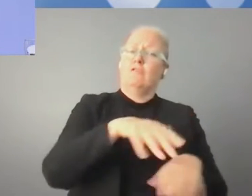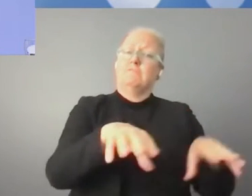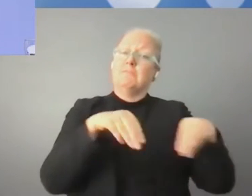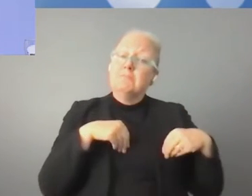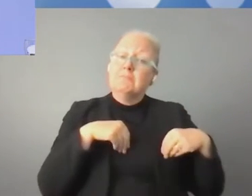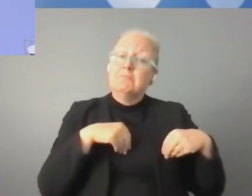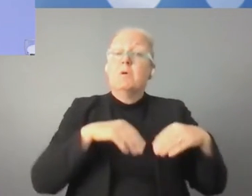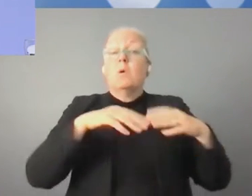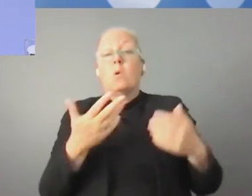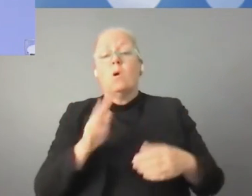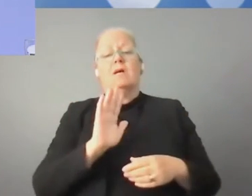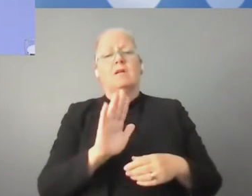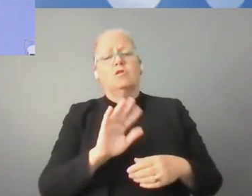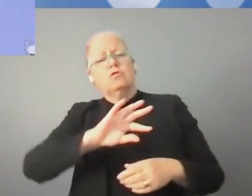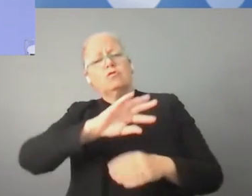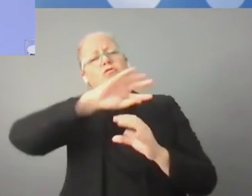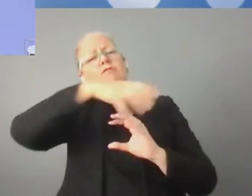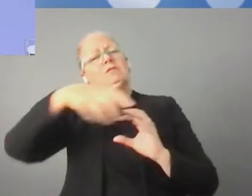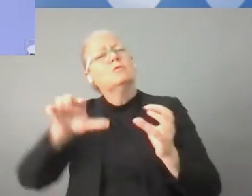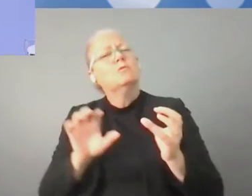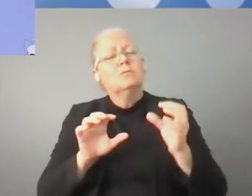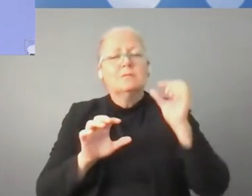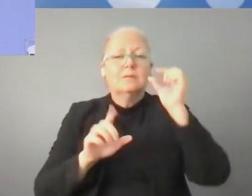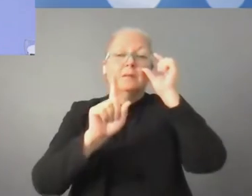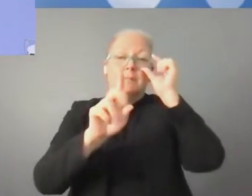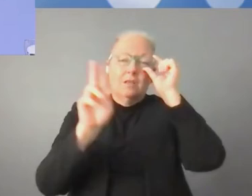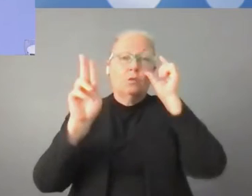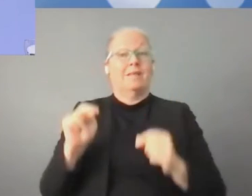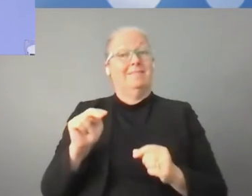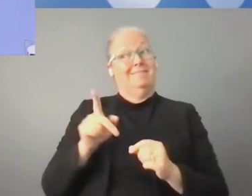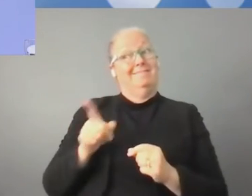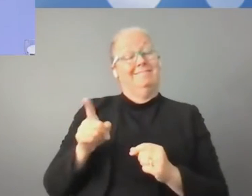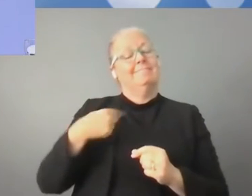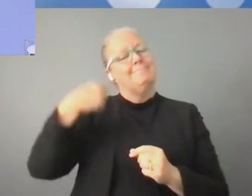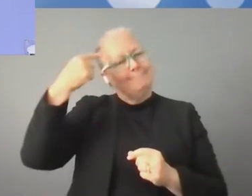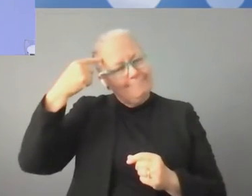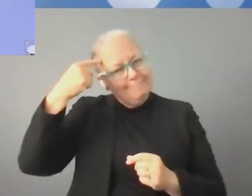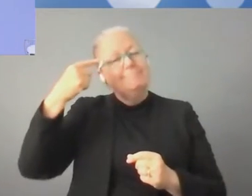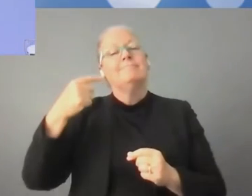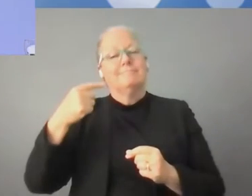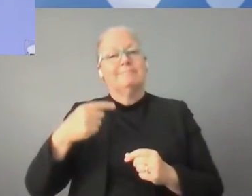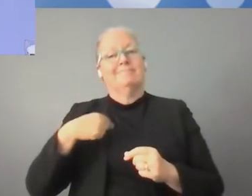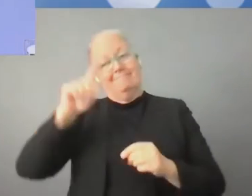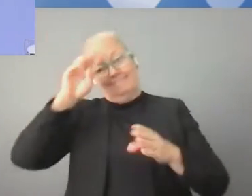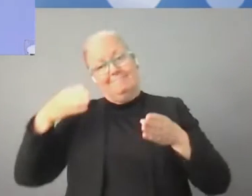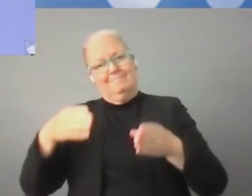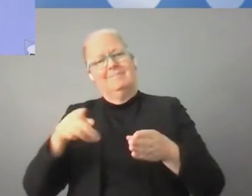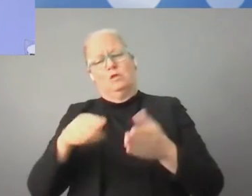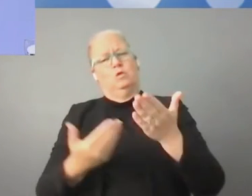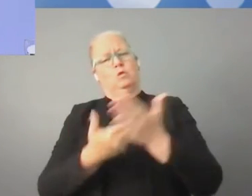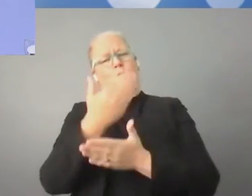level. But we believe, as UN, that the area we are talking about, new technology, the Internet,